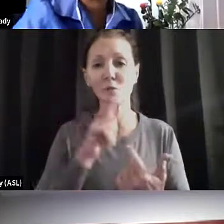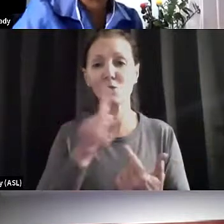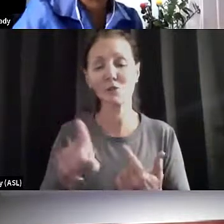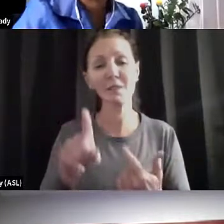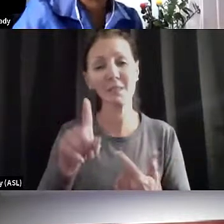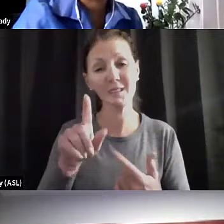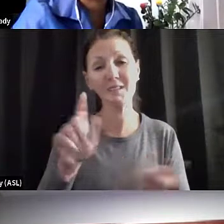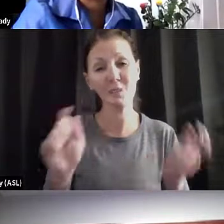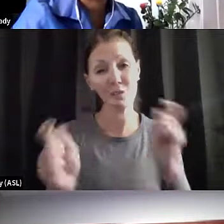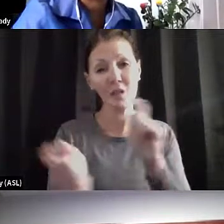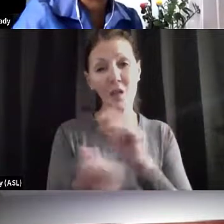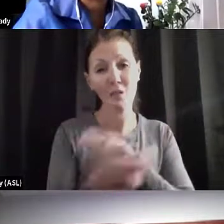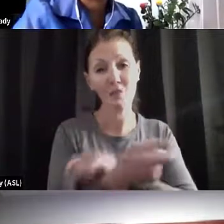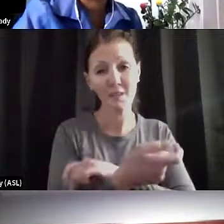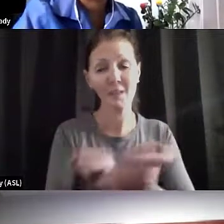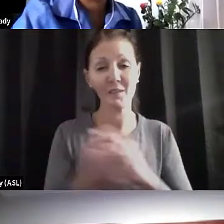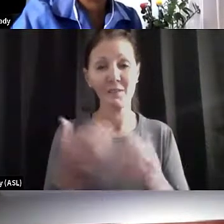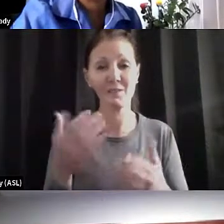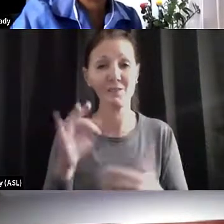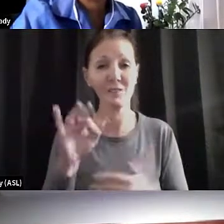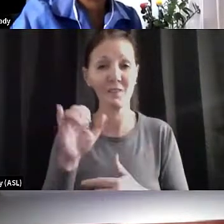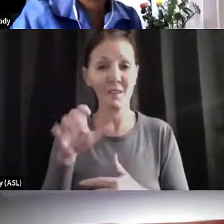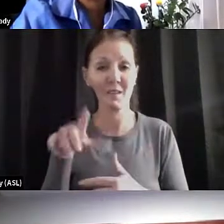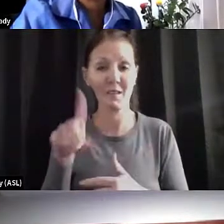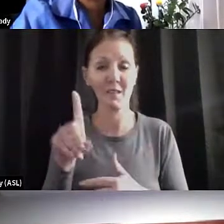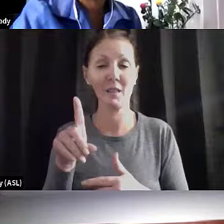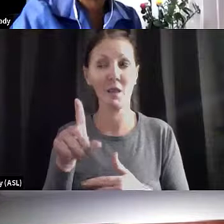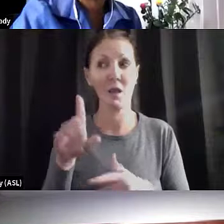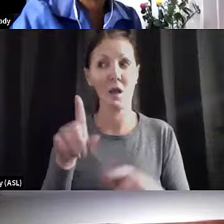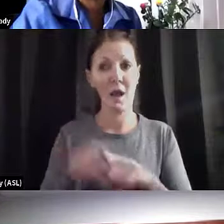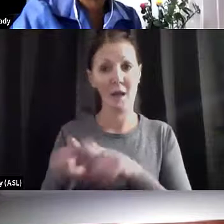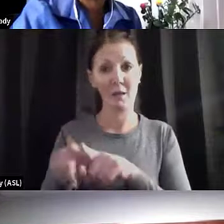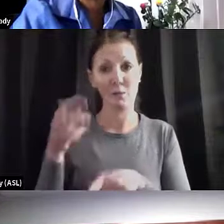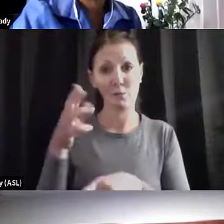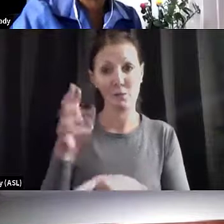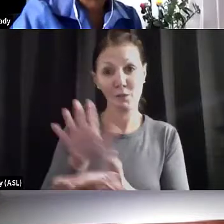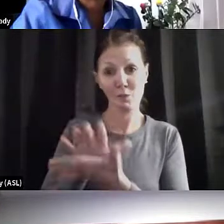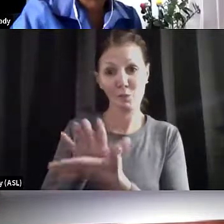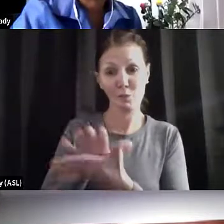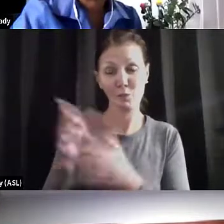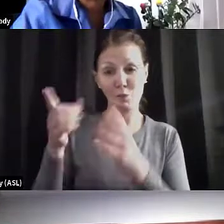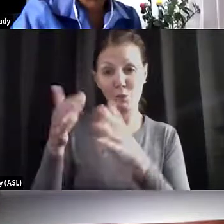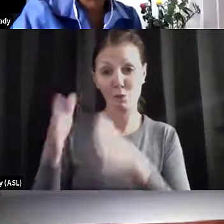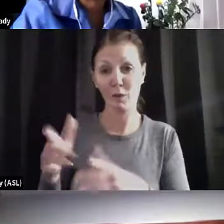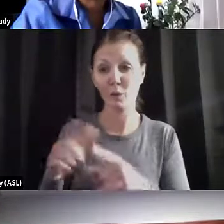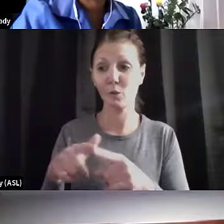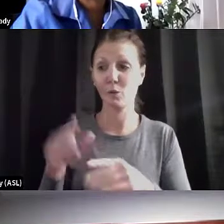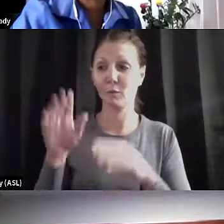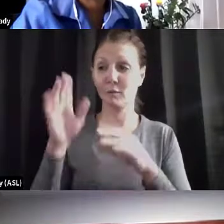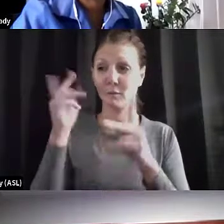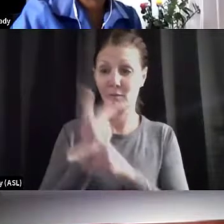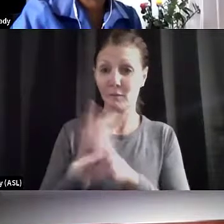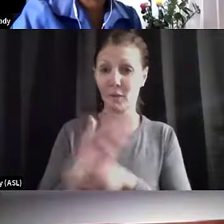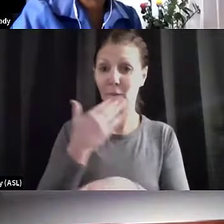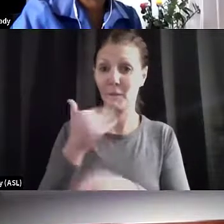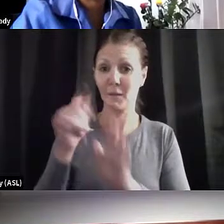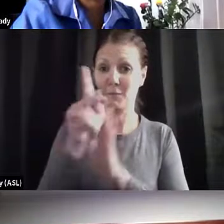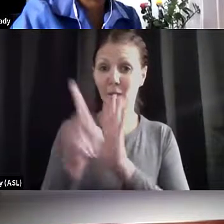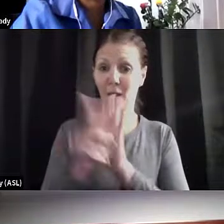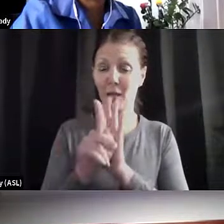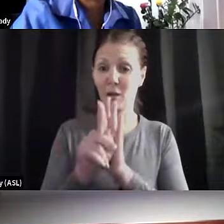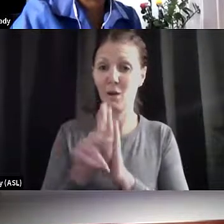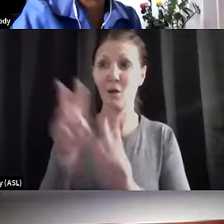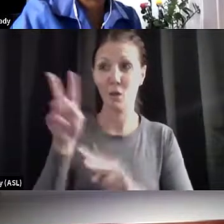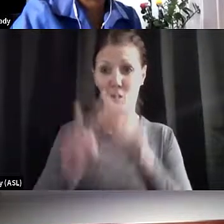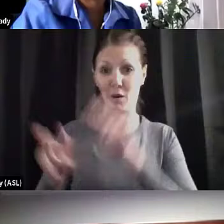field. And I think as you're looking as a preschool director to put together the best policies, looking at that CDC